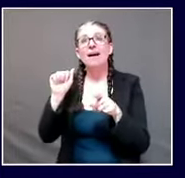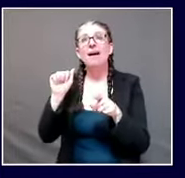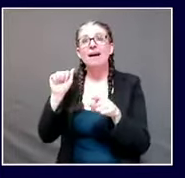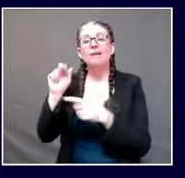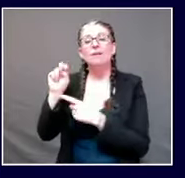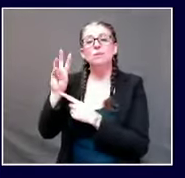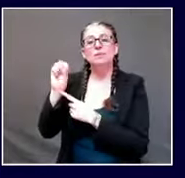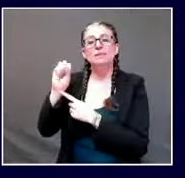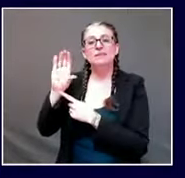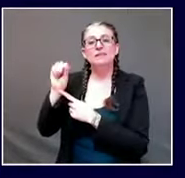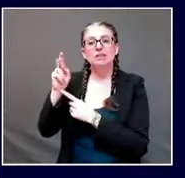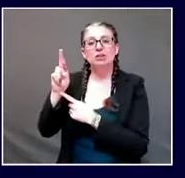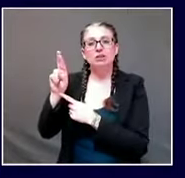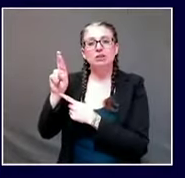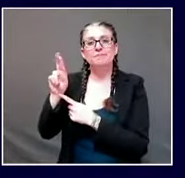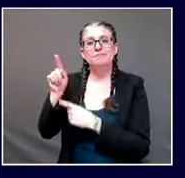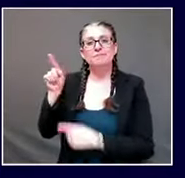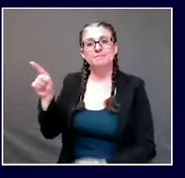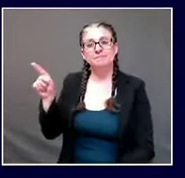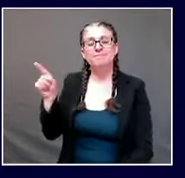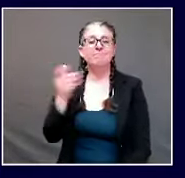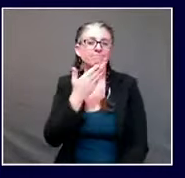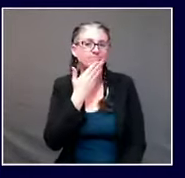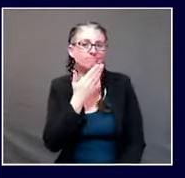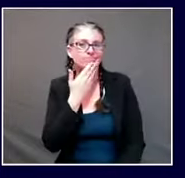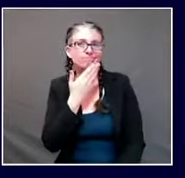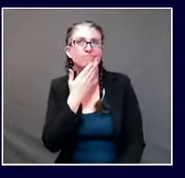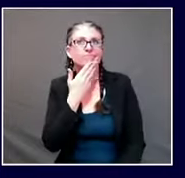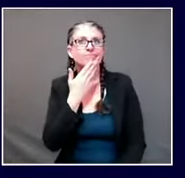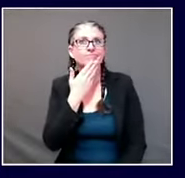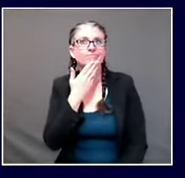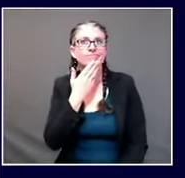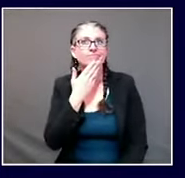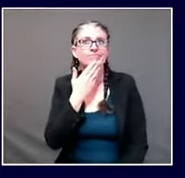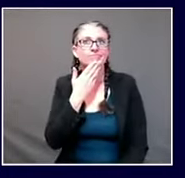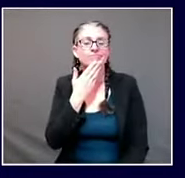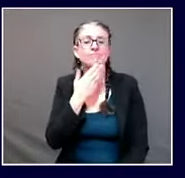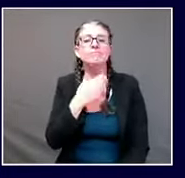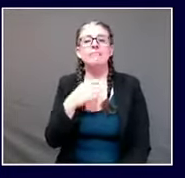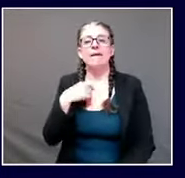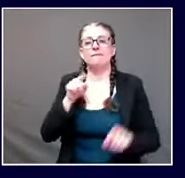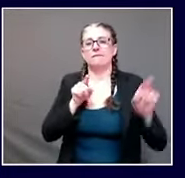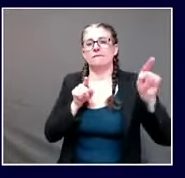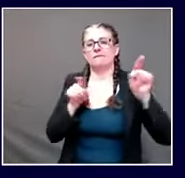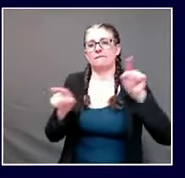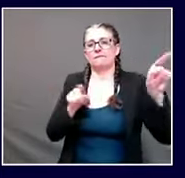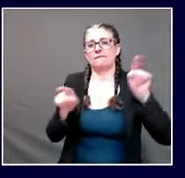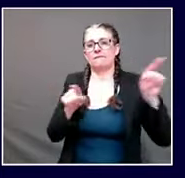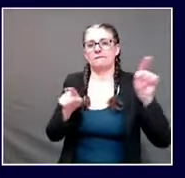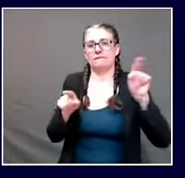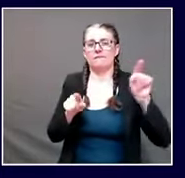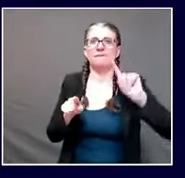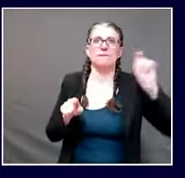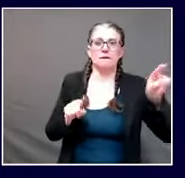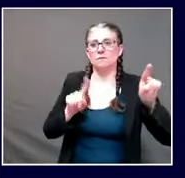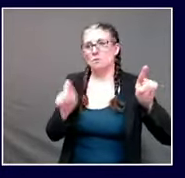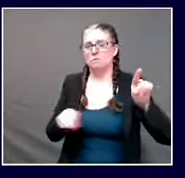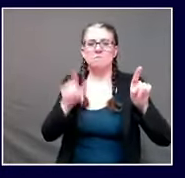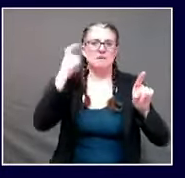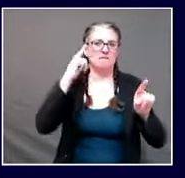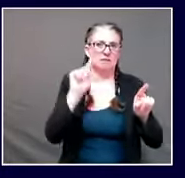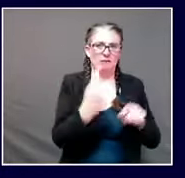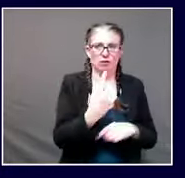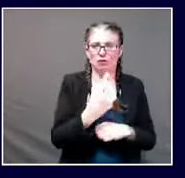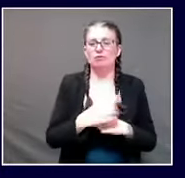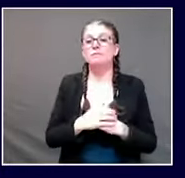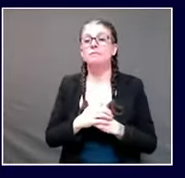have a question for governor mills and then also for you dr shah um i guess i'll start with governor mills um if it